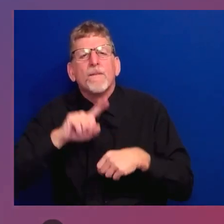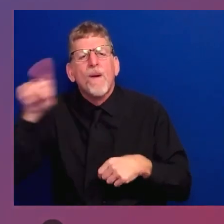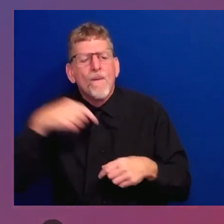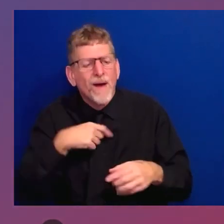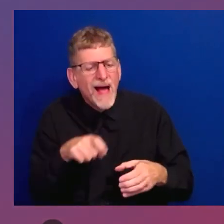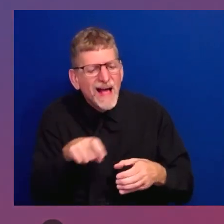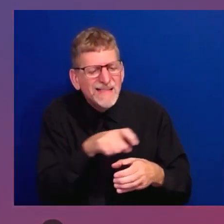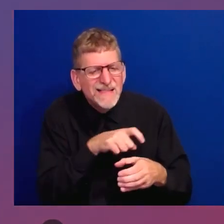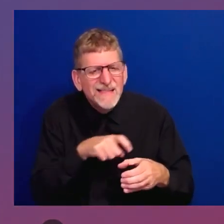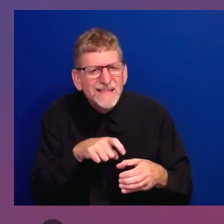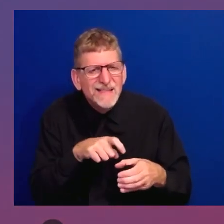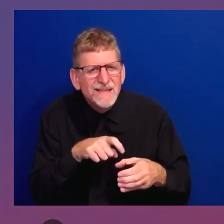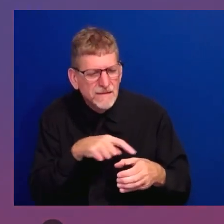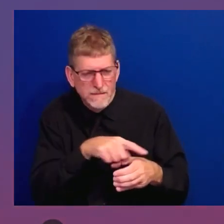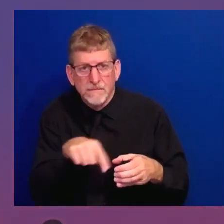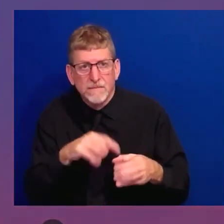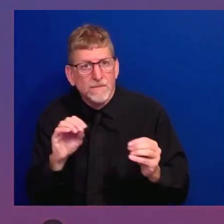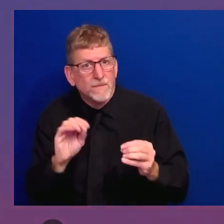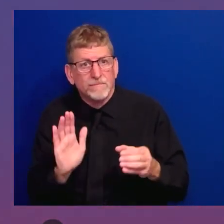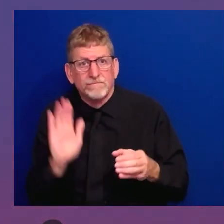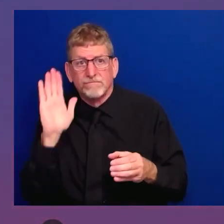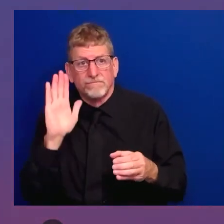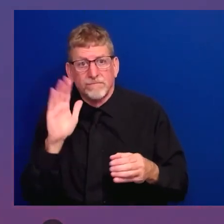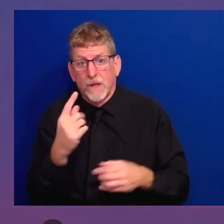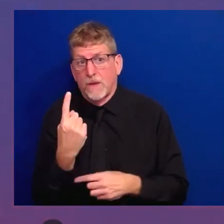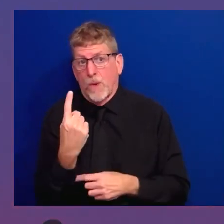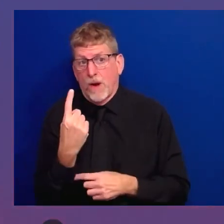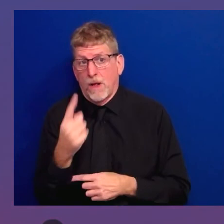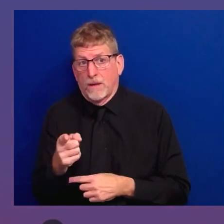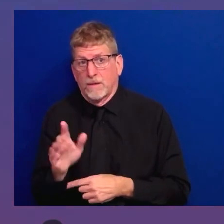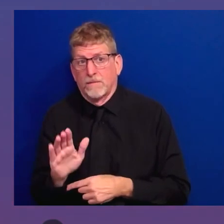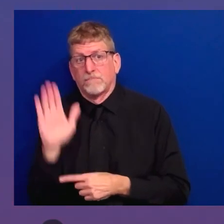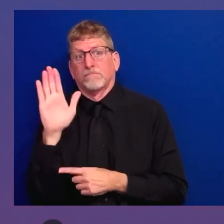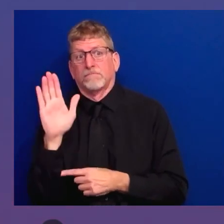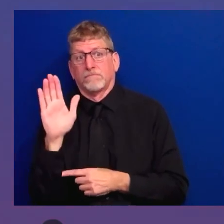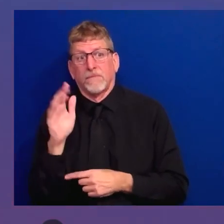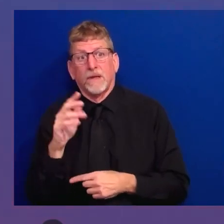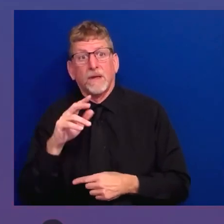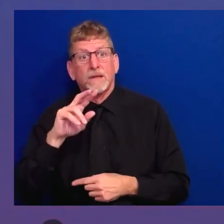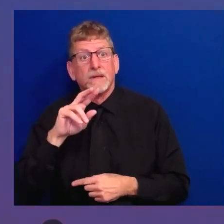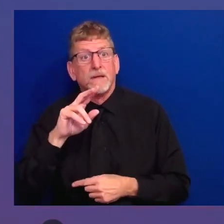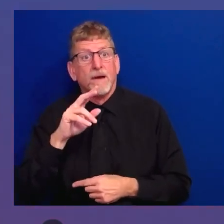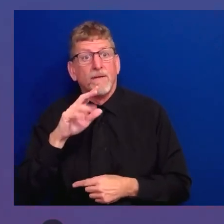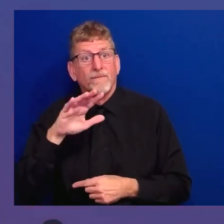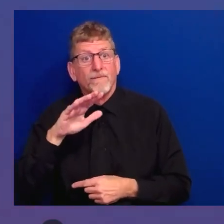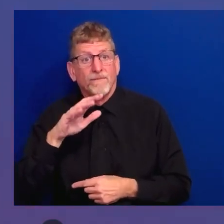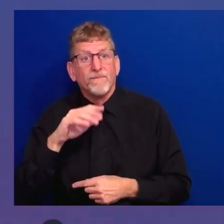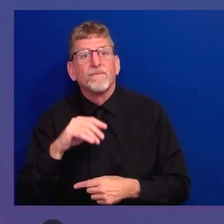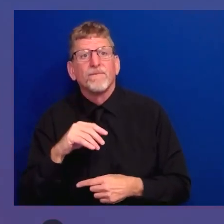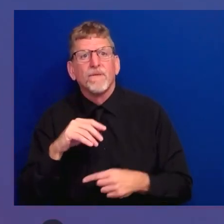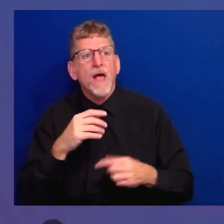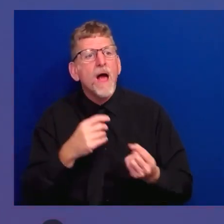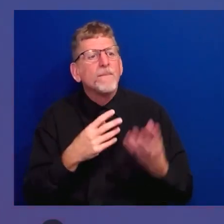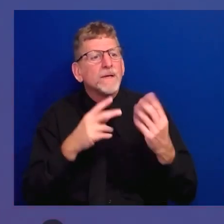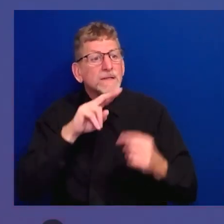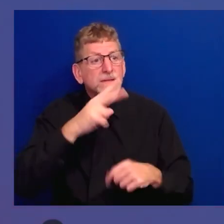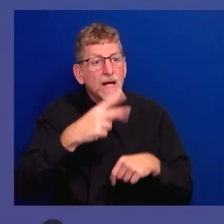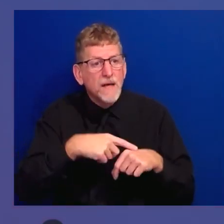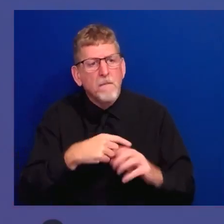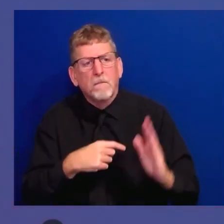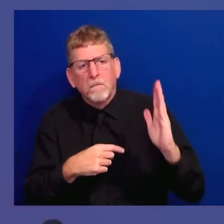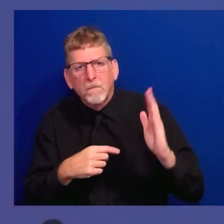of them. Fourth tour, two of them. Fifth tour, one. No other generation